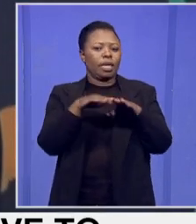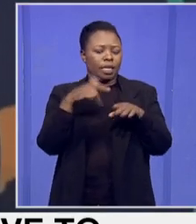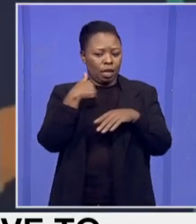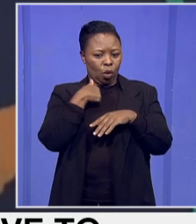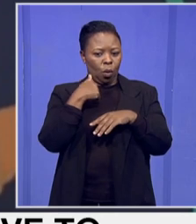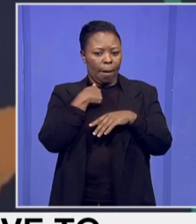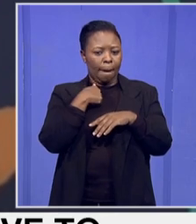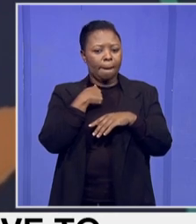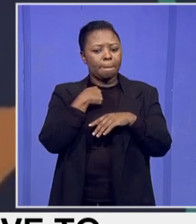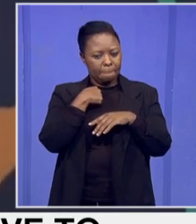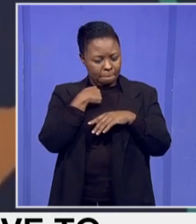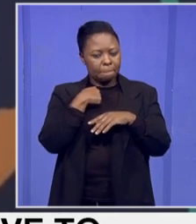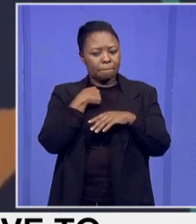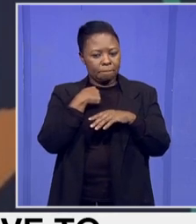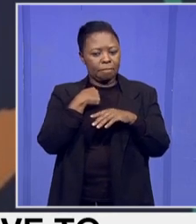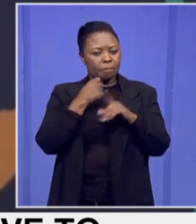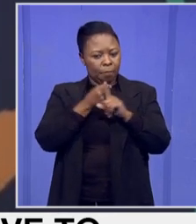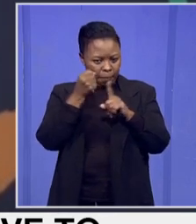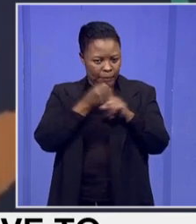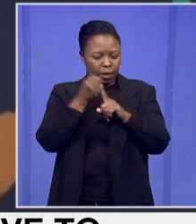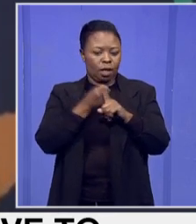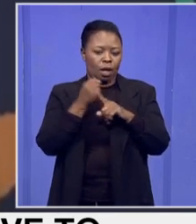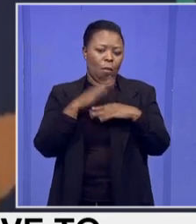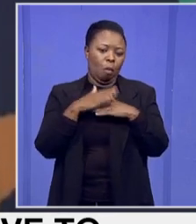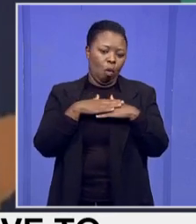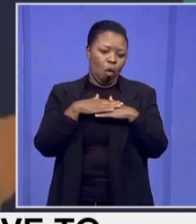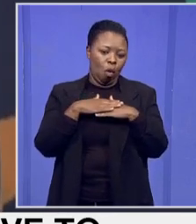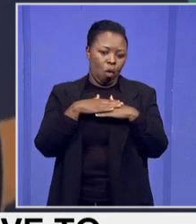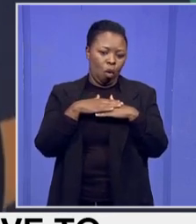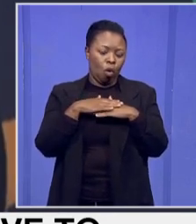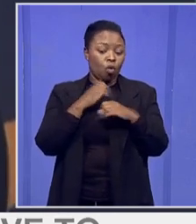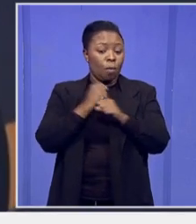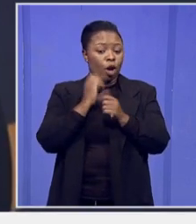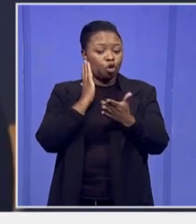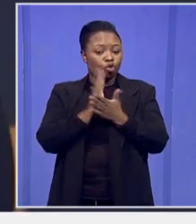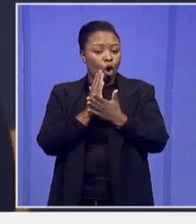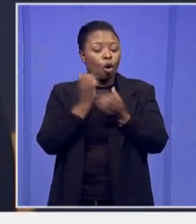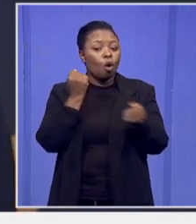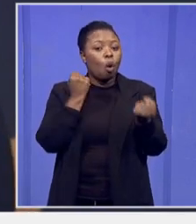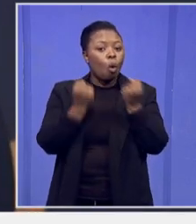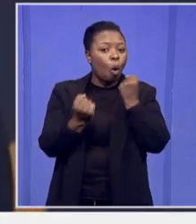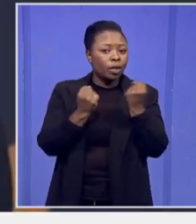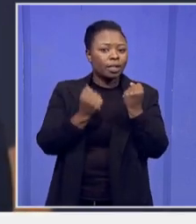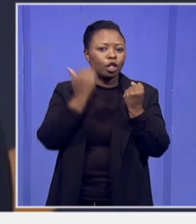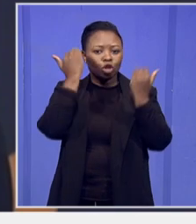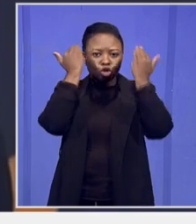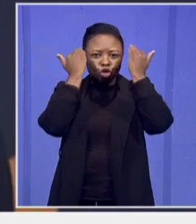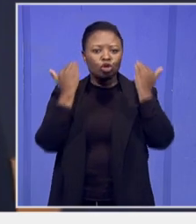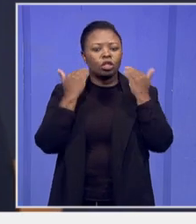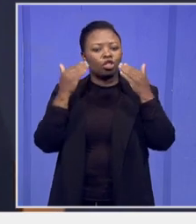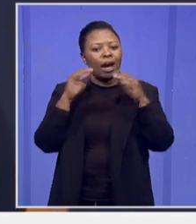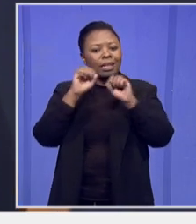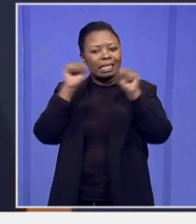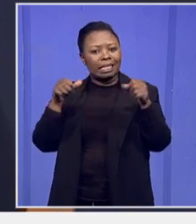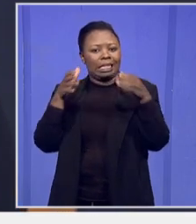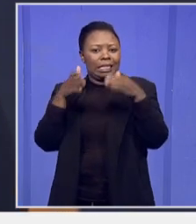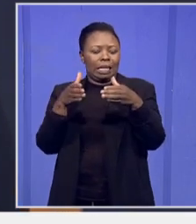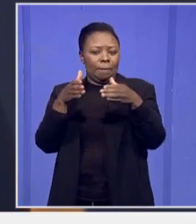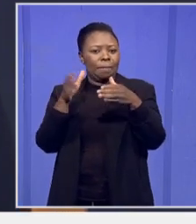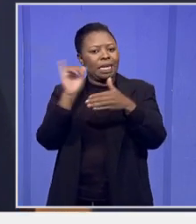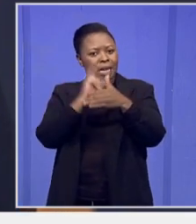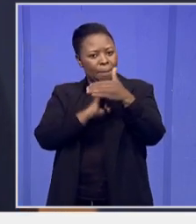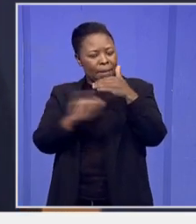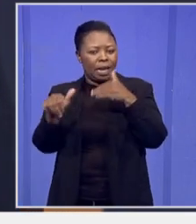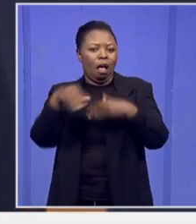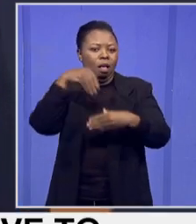you ensure that your courts and your judiciary is independent, impartial, that